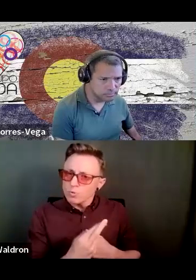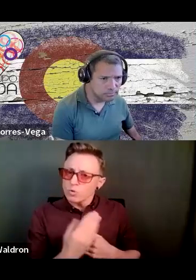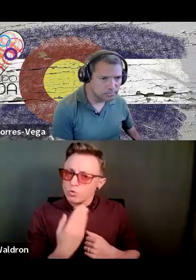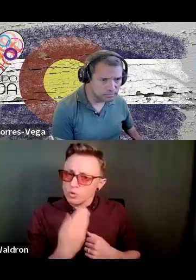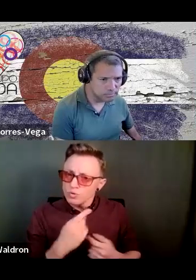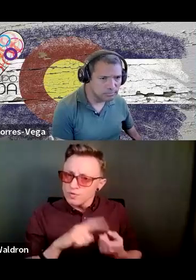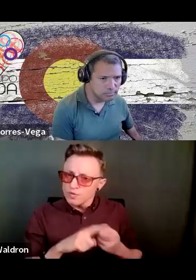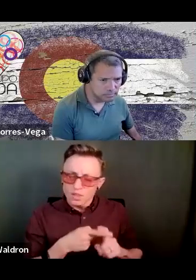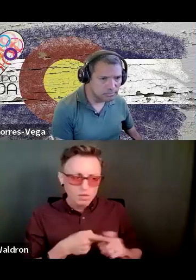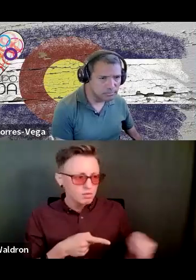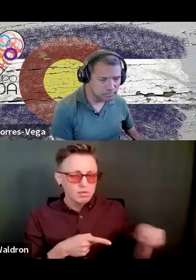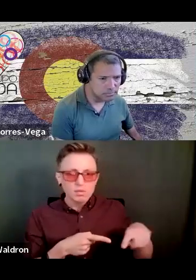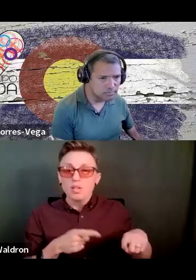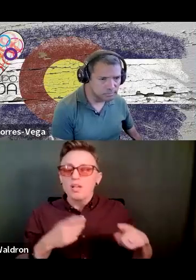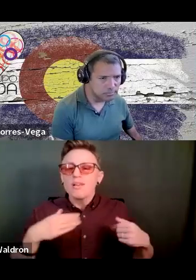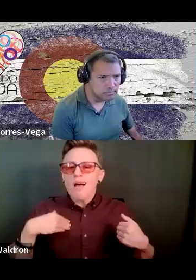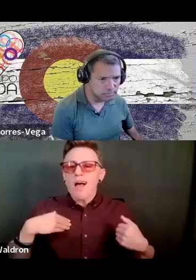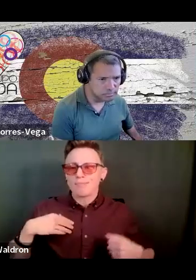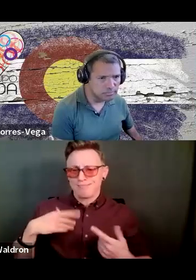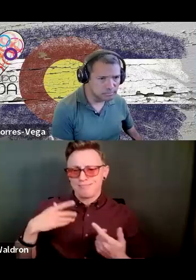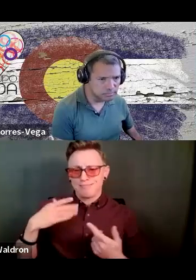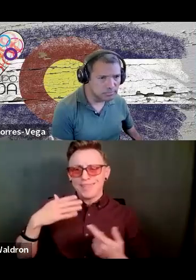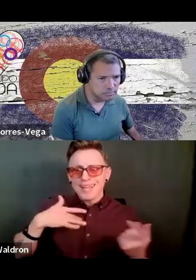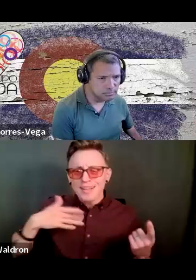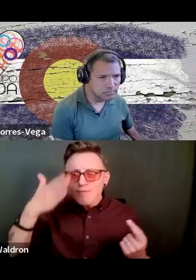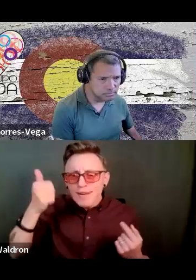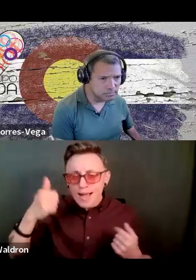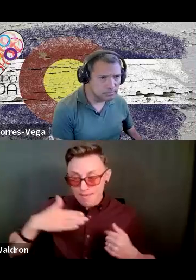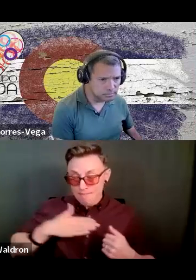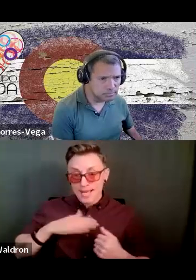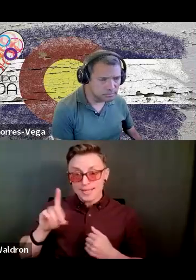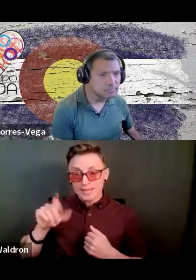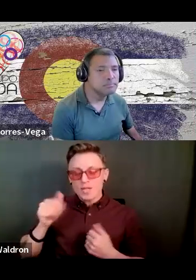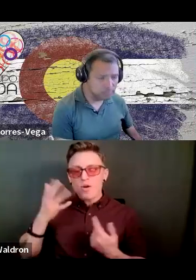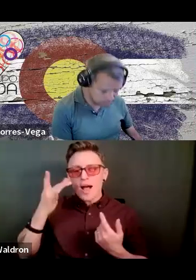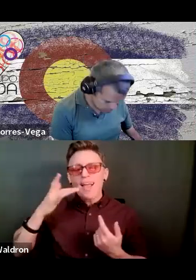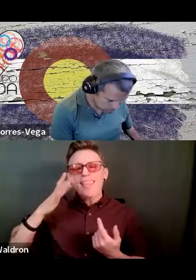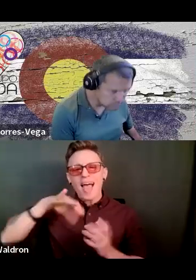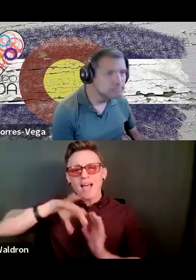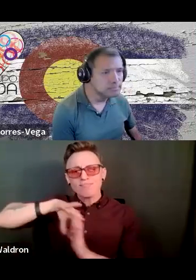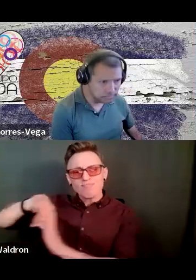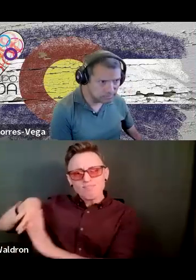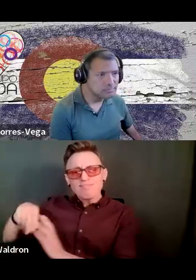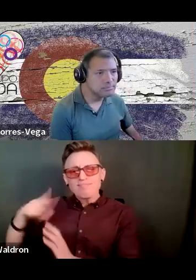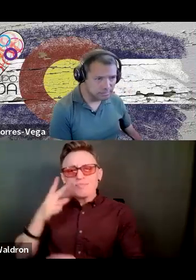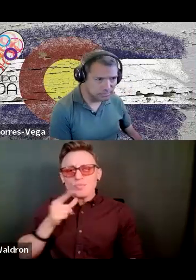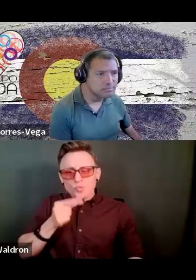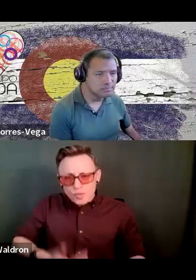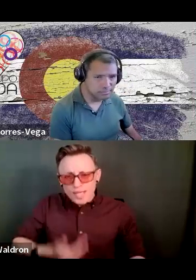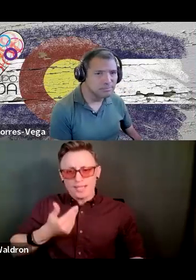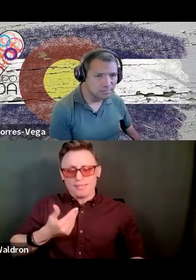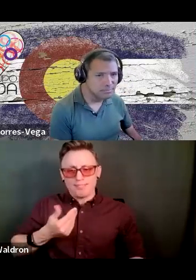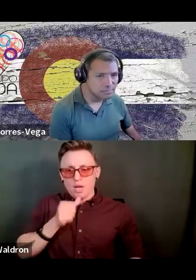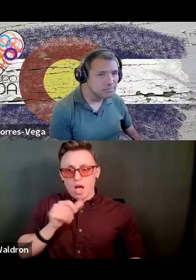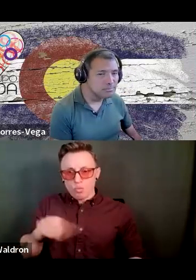didn't even see my disability. They forgot that I had disability because they saw who I am. They didn't see my disability. You